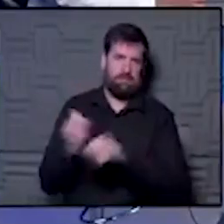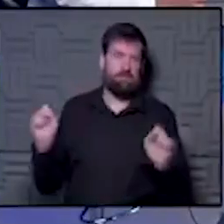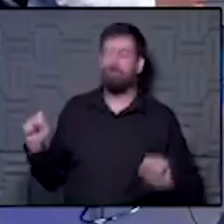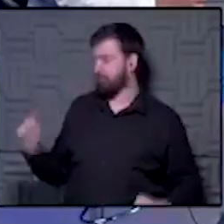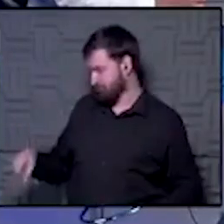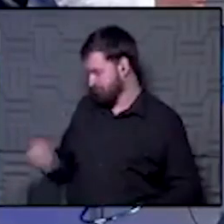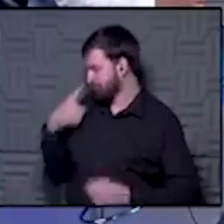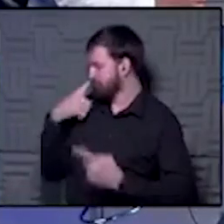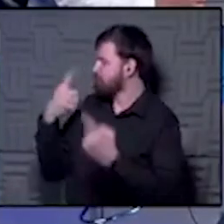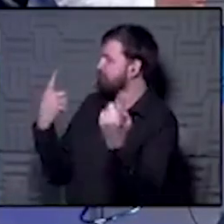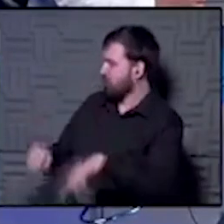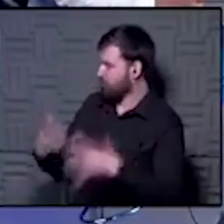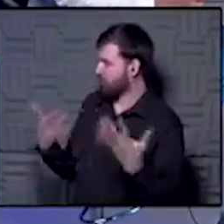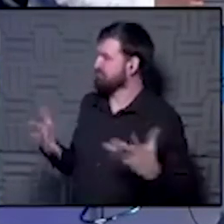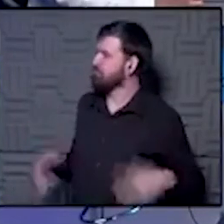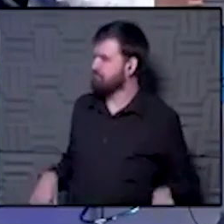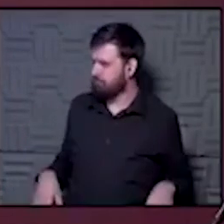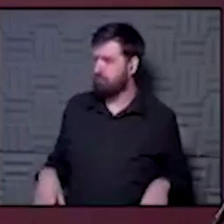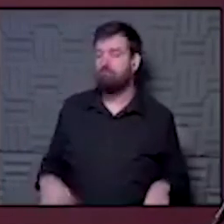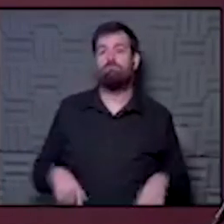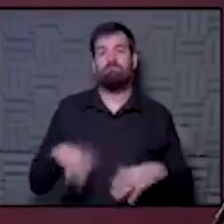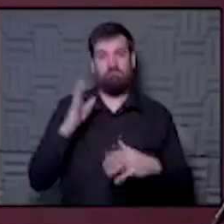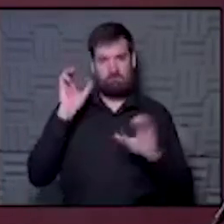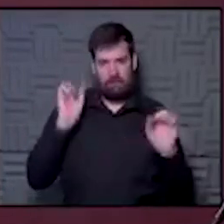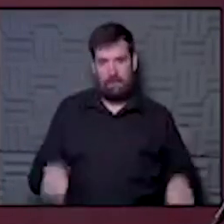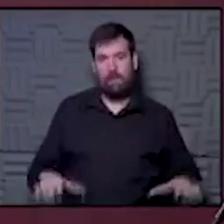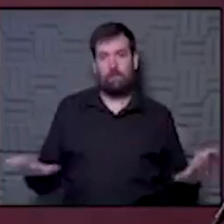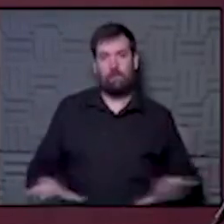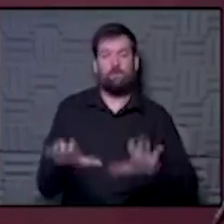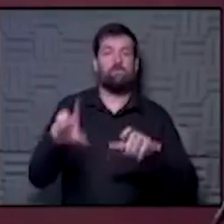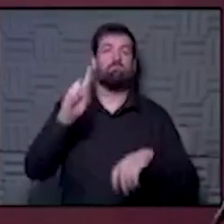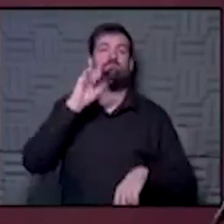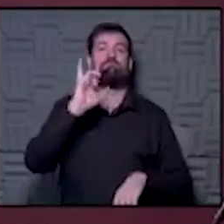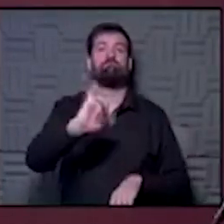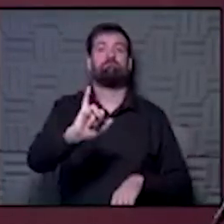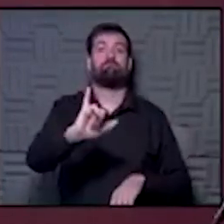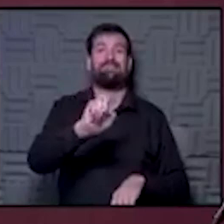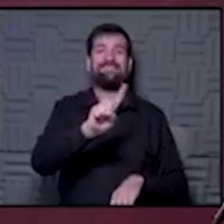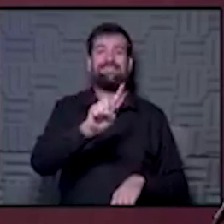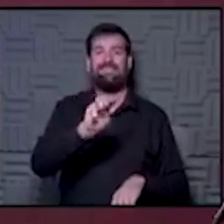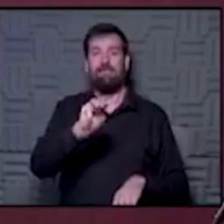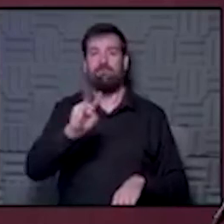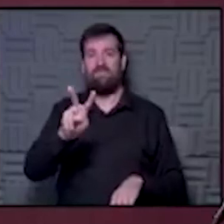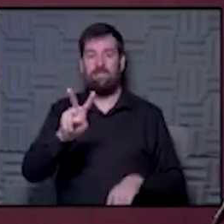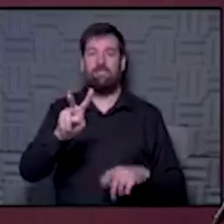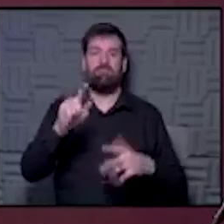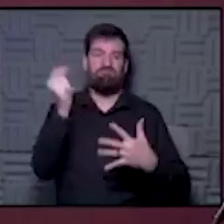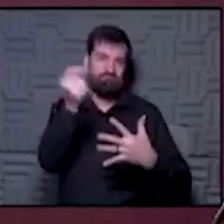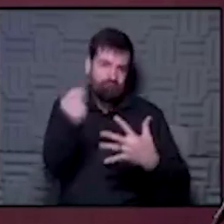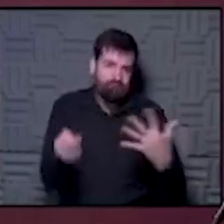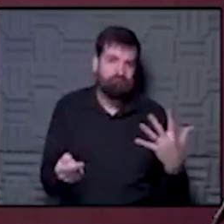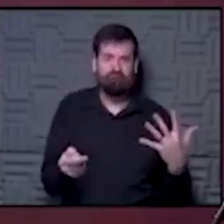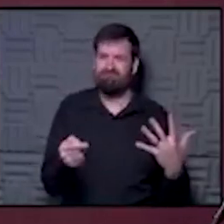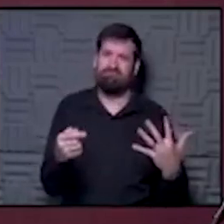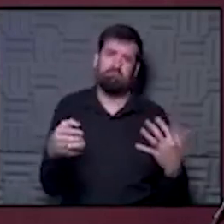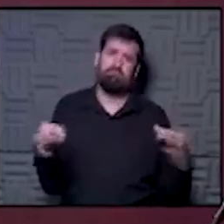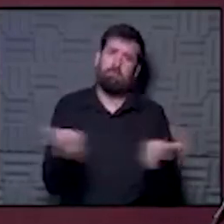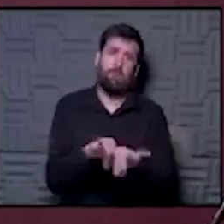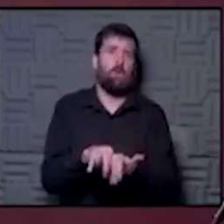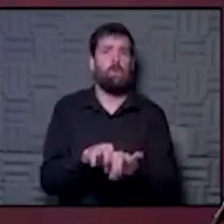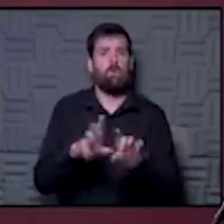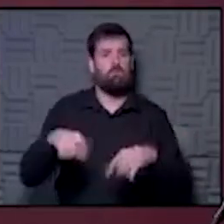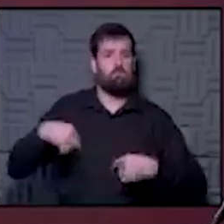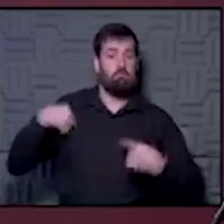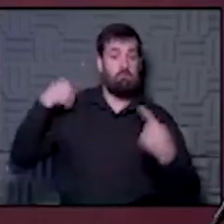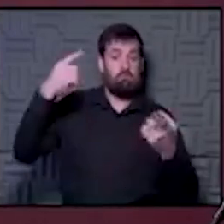agree. I think we've established that there's things that you can do. I'm thinking of things like the DMV and other things that are absolutely necessary. They've been